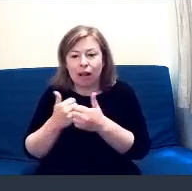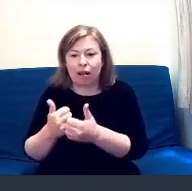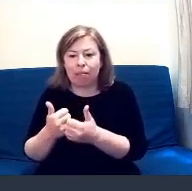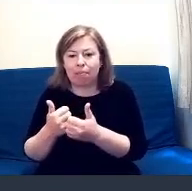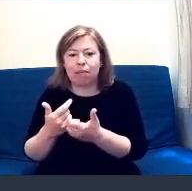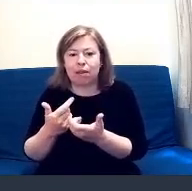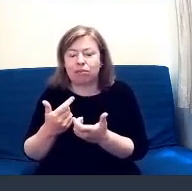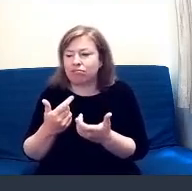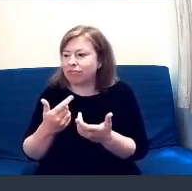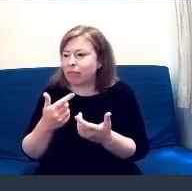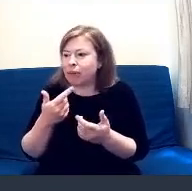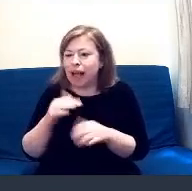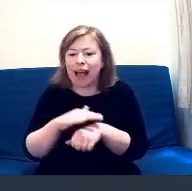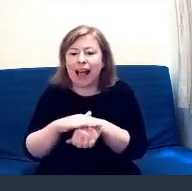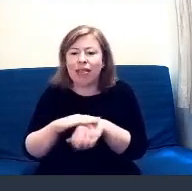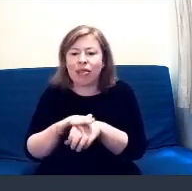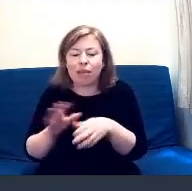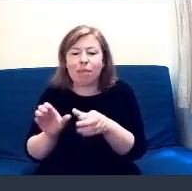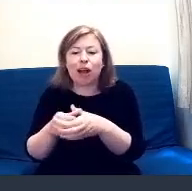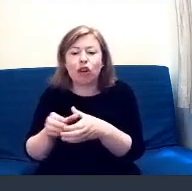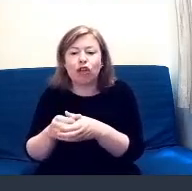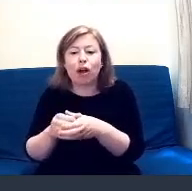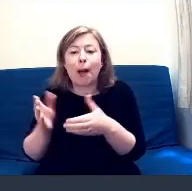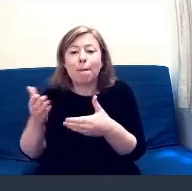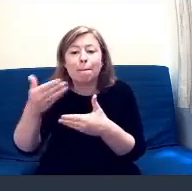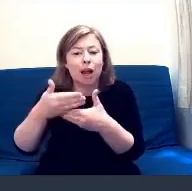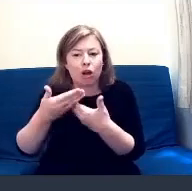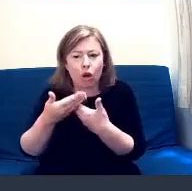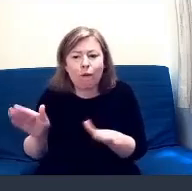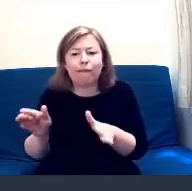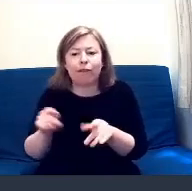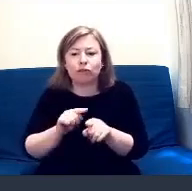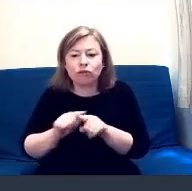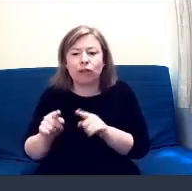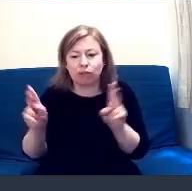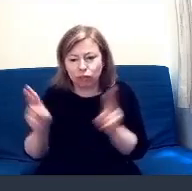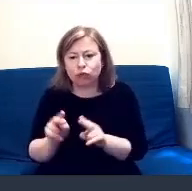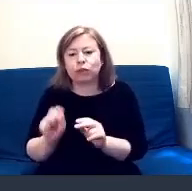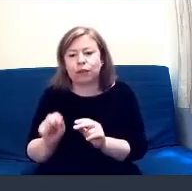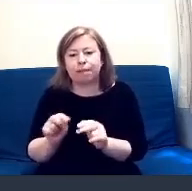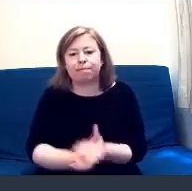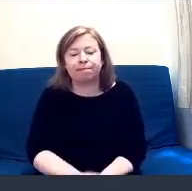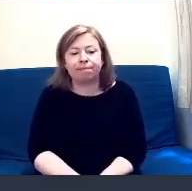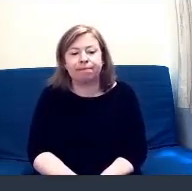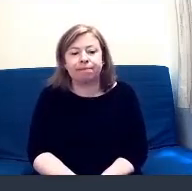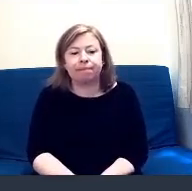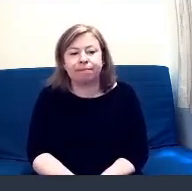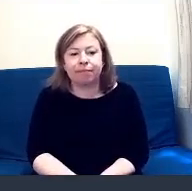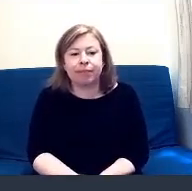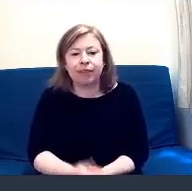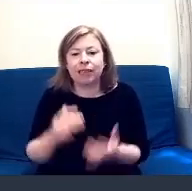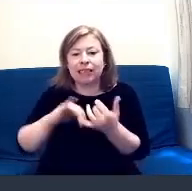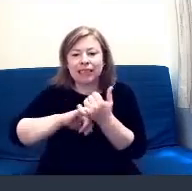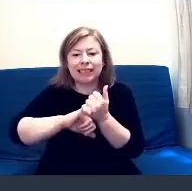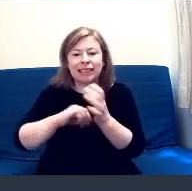barrier ethnic minority older people face. Okay. Thank you. Thank you. Sara, anything you want to add?